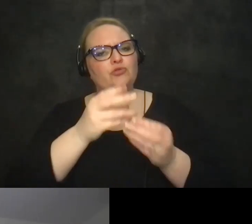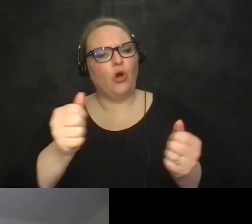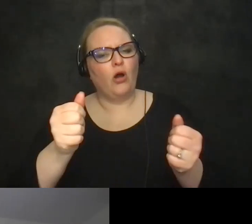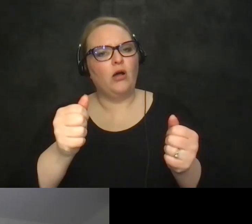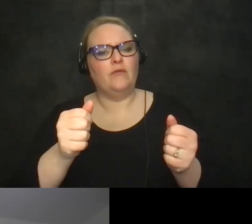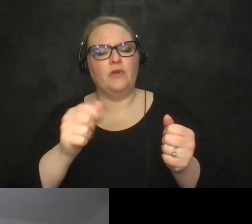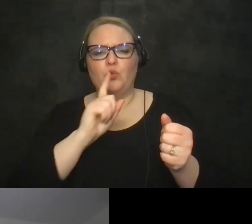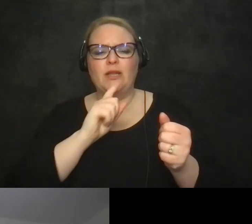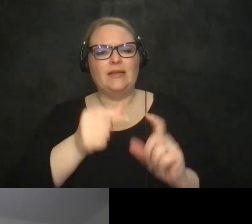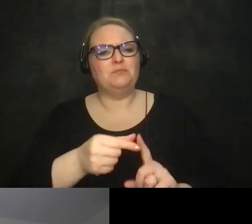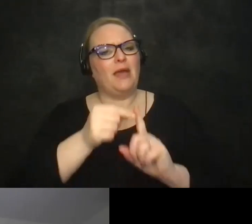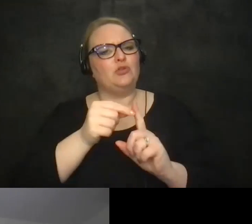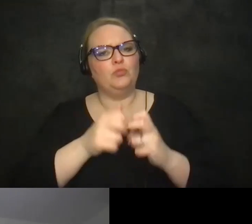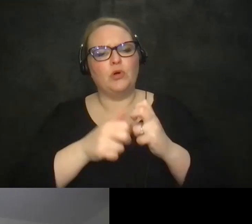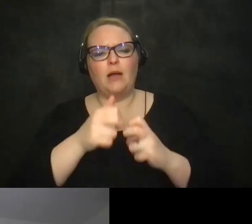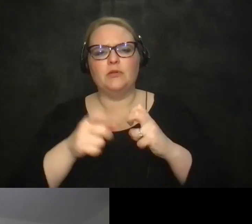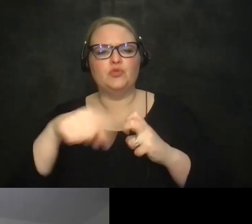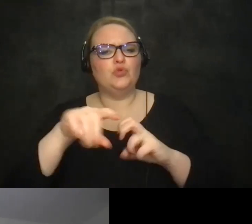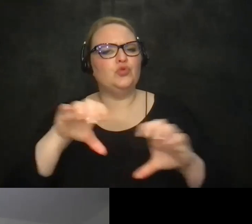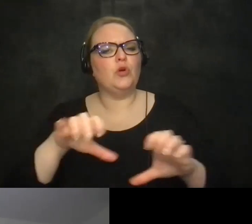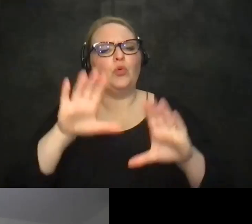and you do a wonderful job so thank you so much